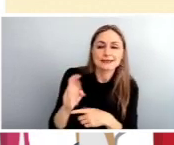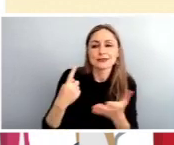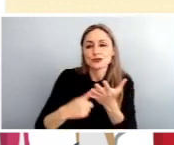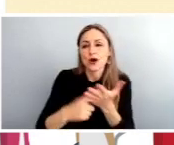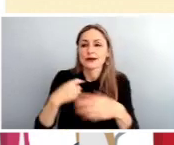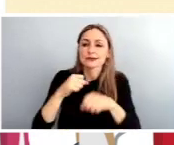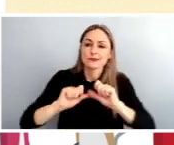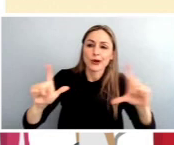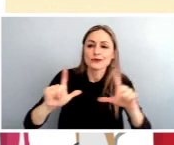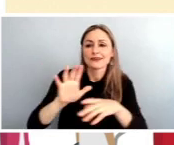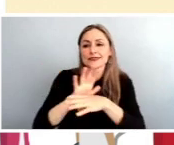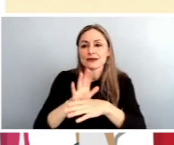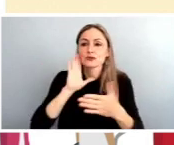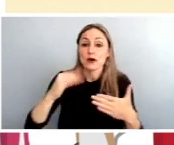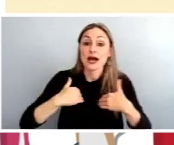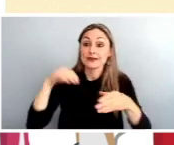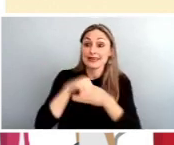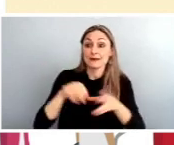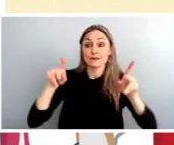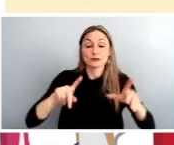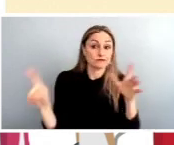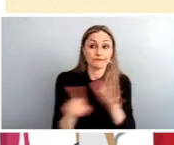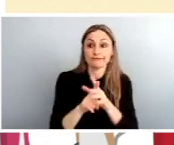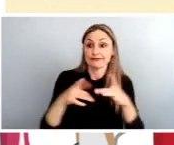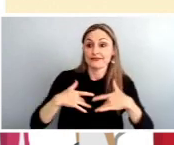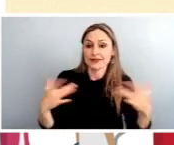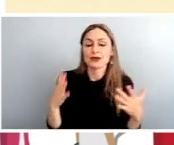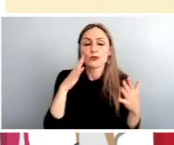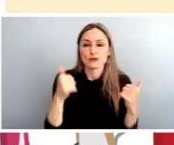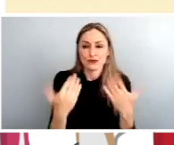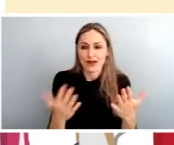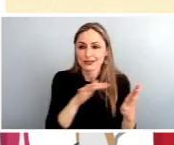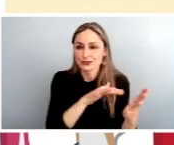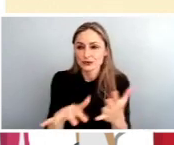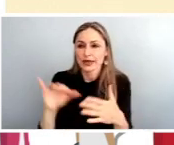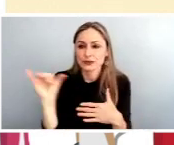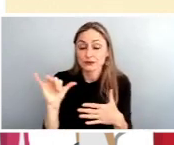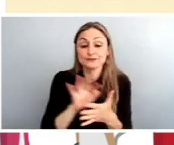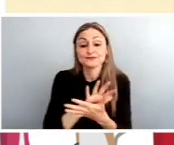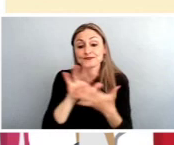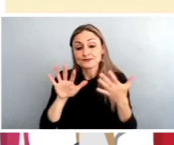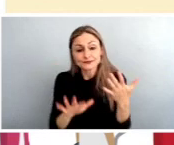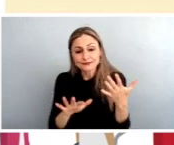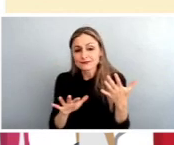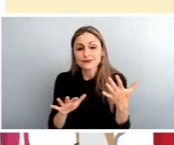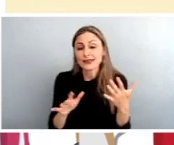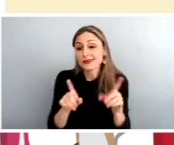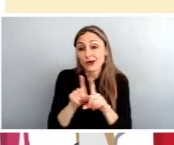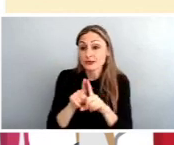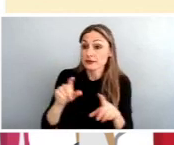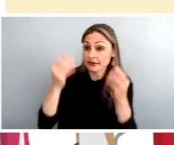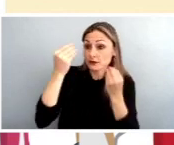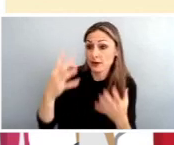have some in-person pop-up events we will also do a survey and then at the same time the information hub which is right